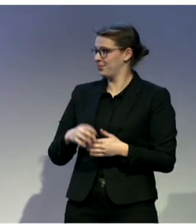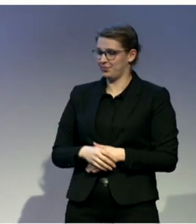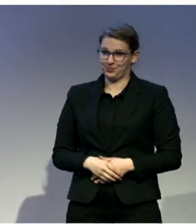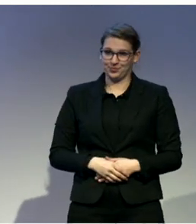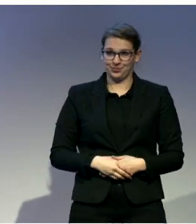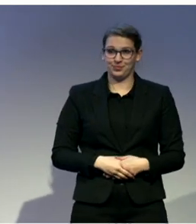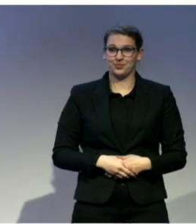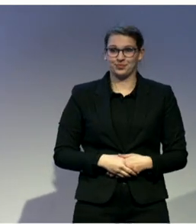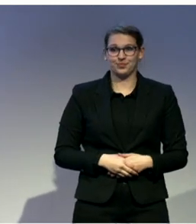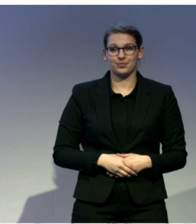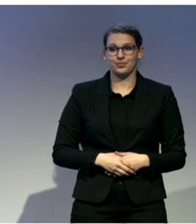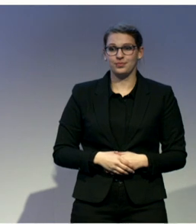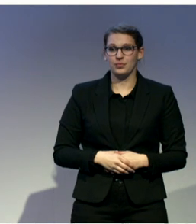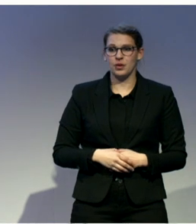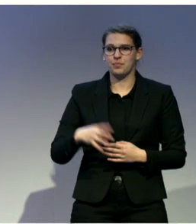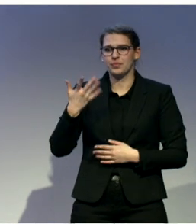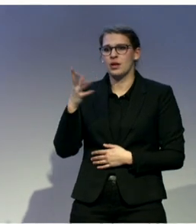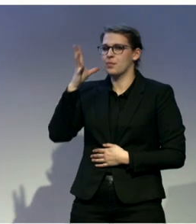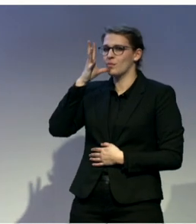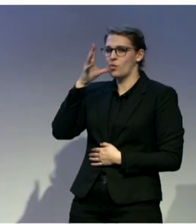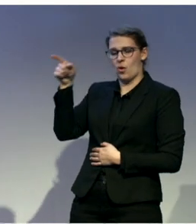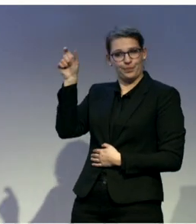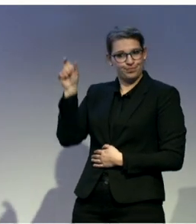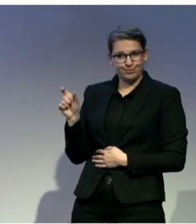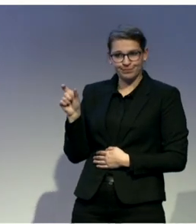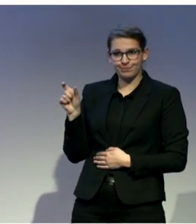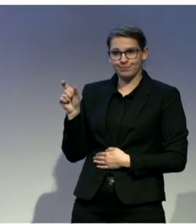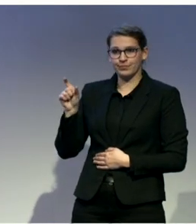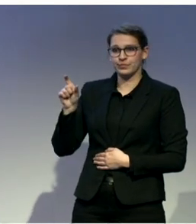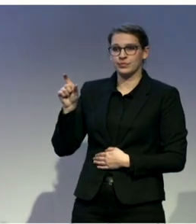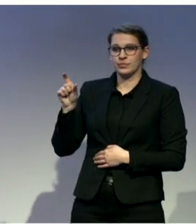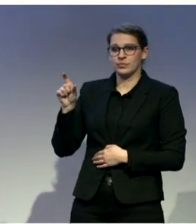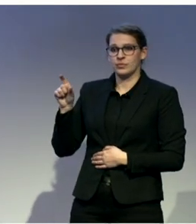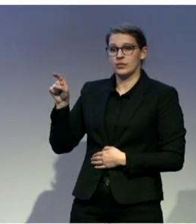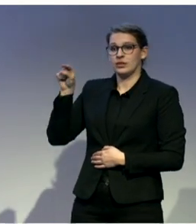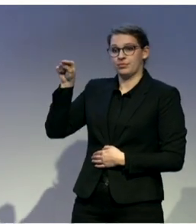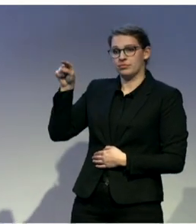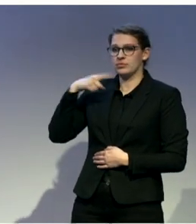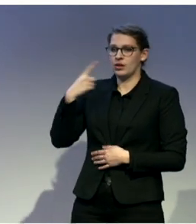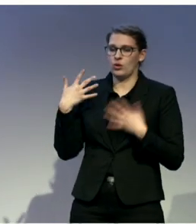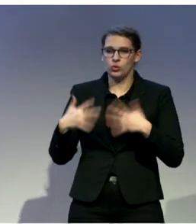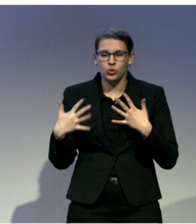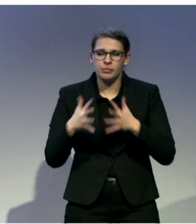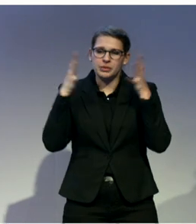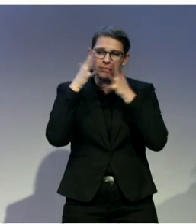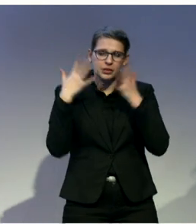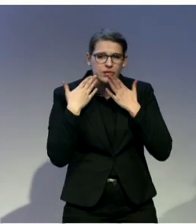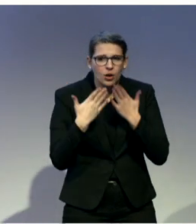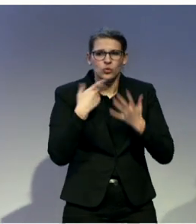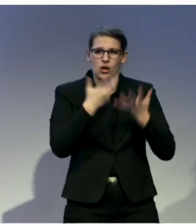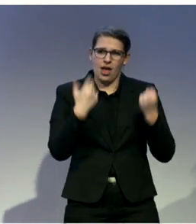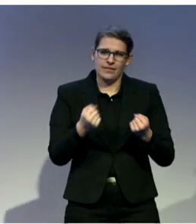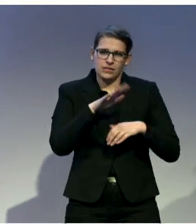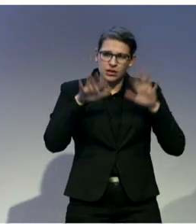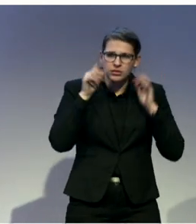Remember the quote from the mom with the deaf son? Well, her quote has a second part. She said, Kinderhände was a wonderful support